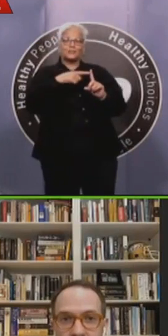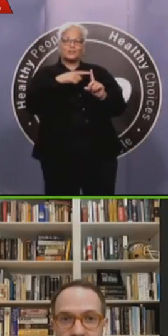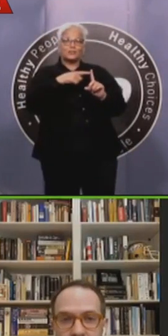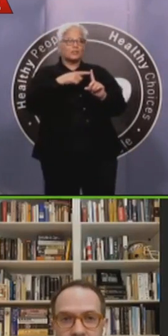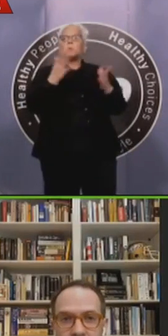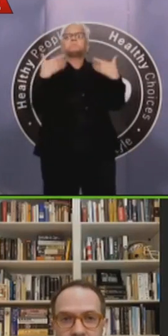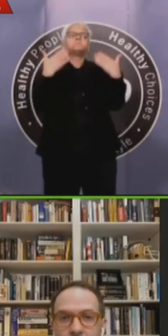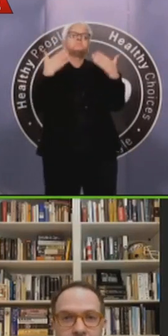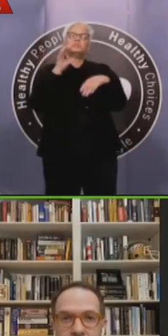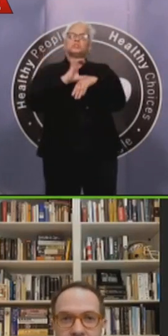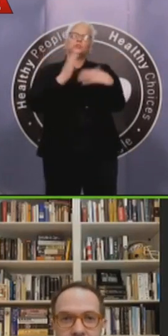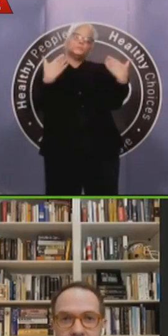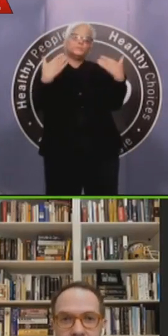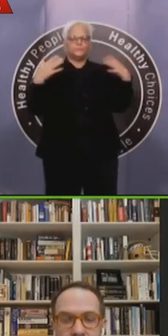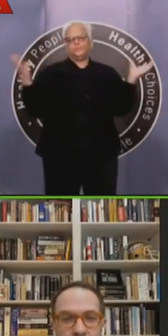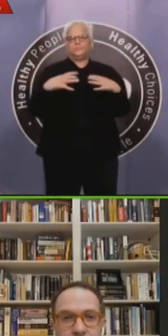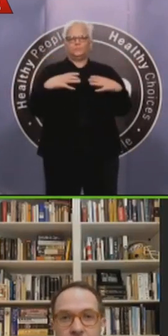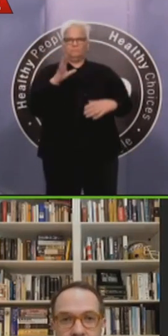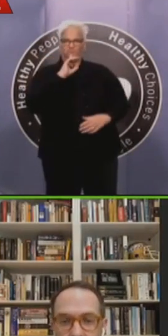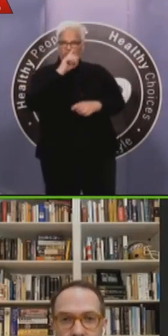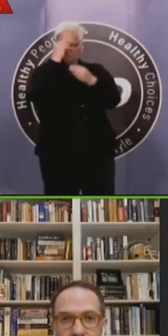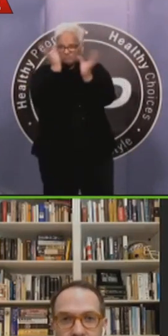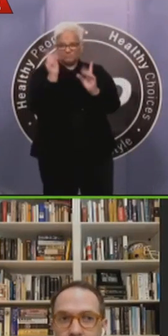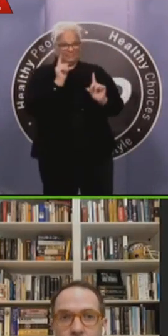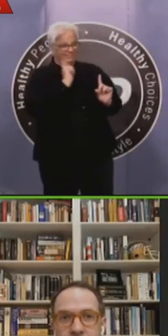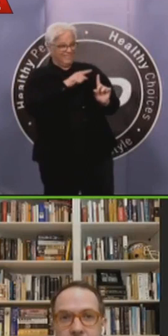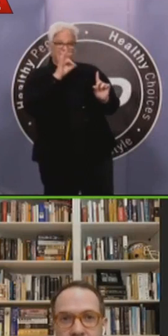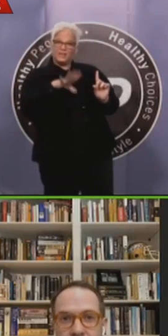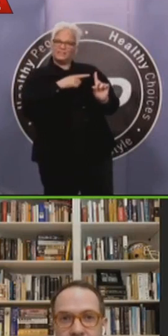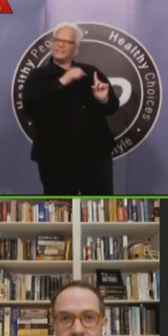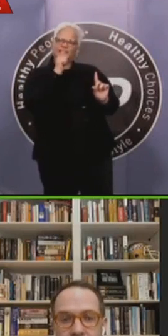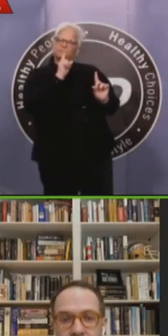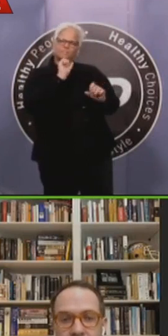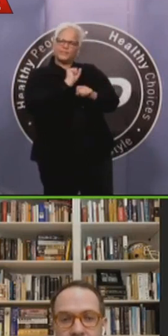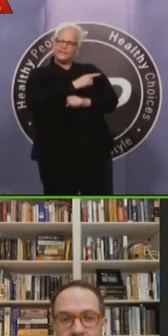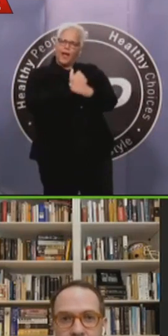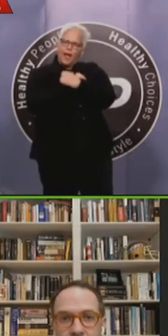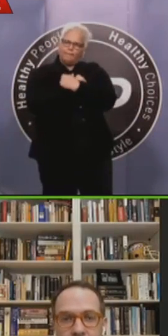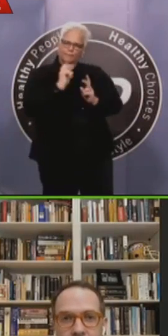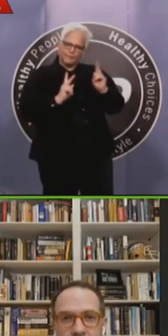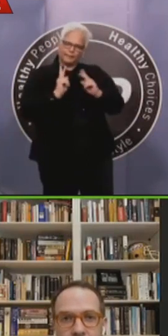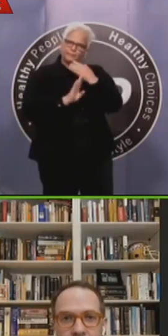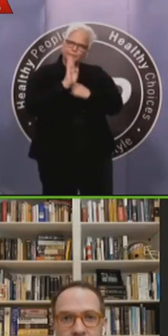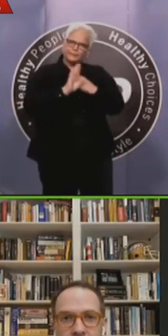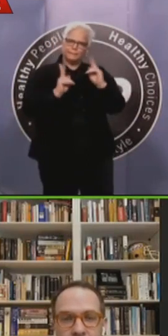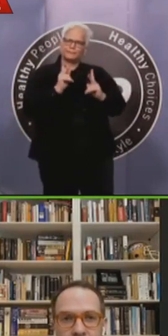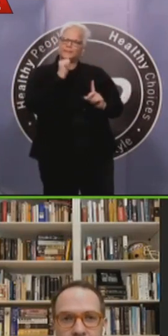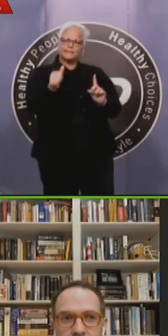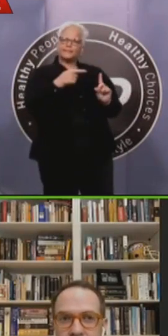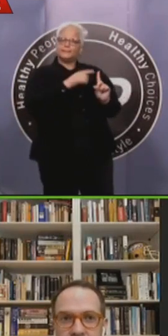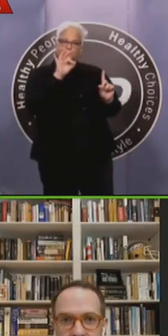that we've given them. Uh, all of them have been really great to work with. They want to protect the people, uh, in their,